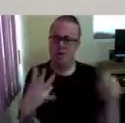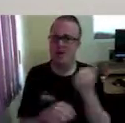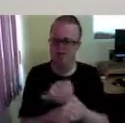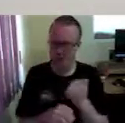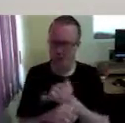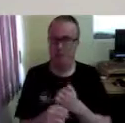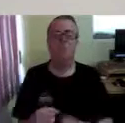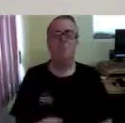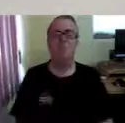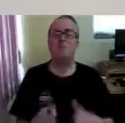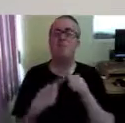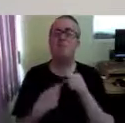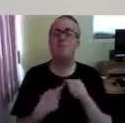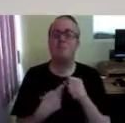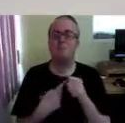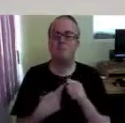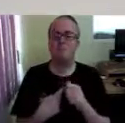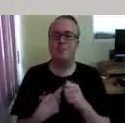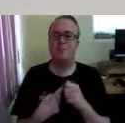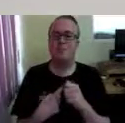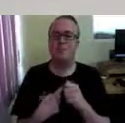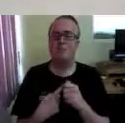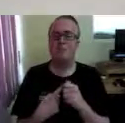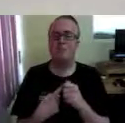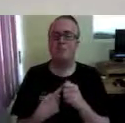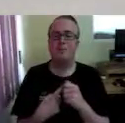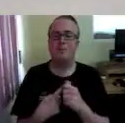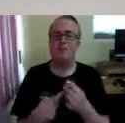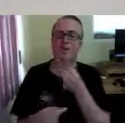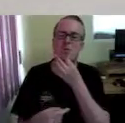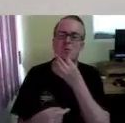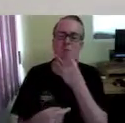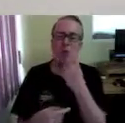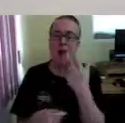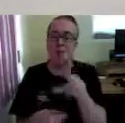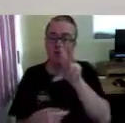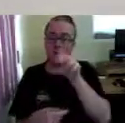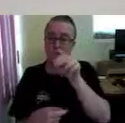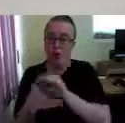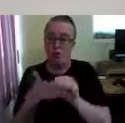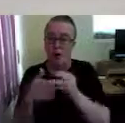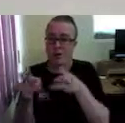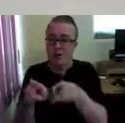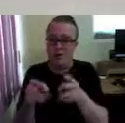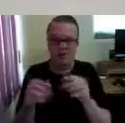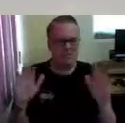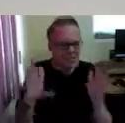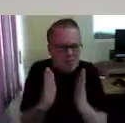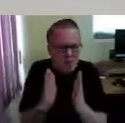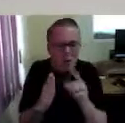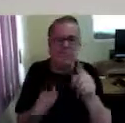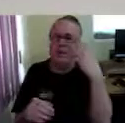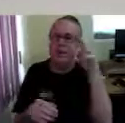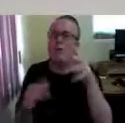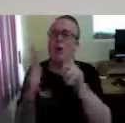And they come in three different sizes. We have the little 12 cell, this tiny little